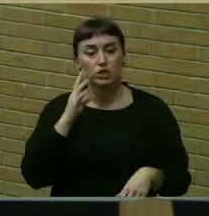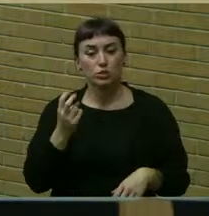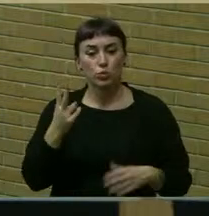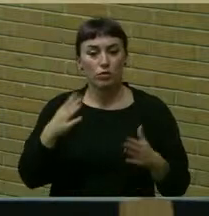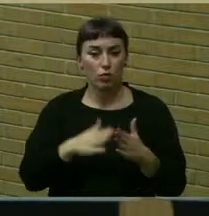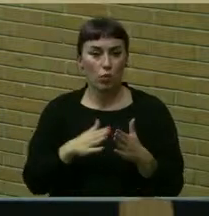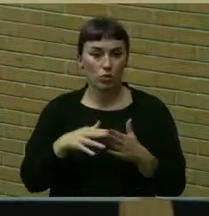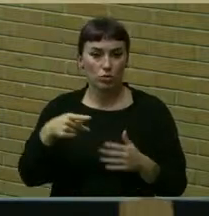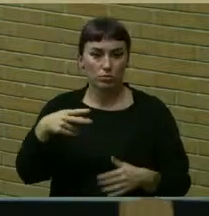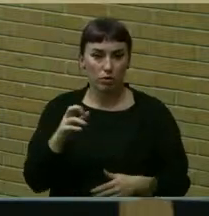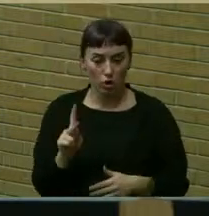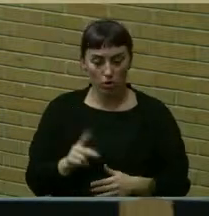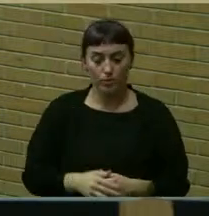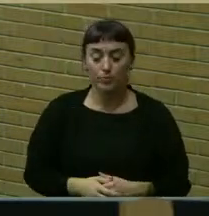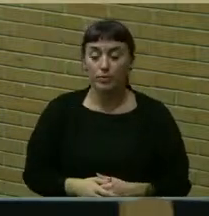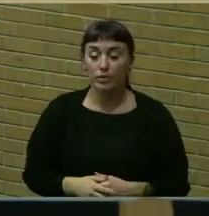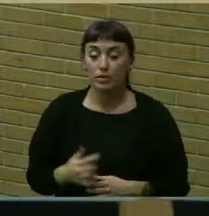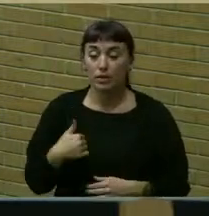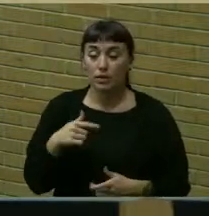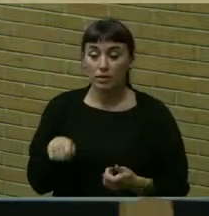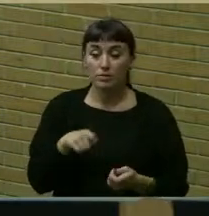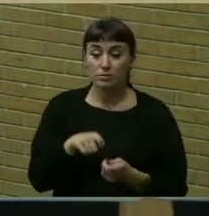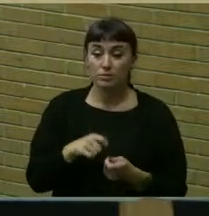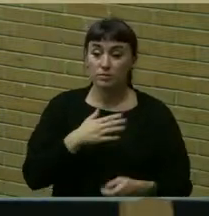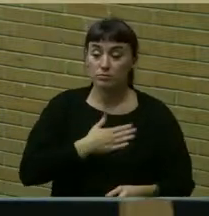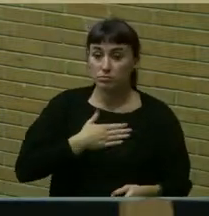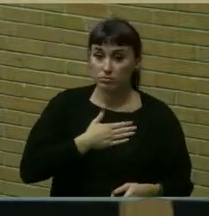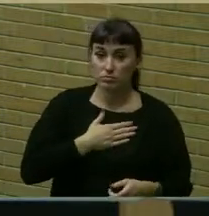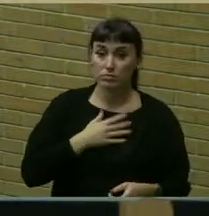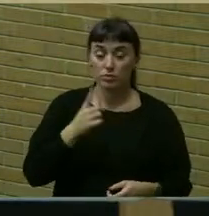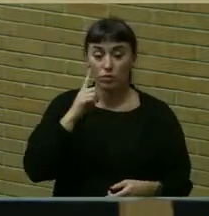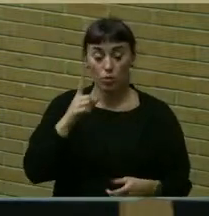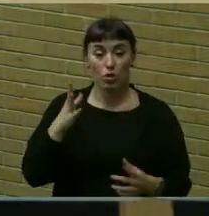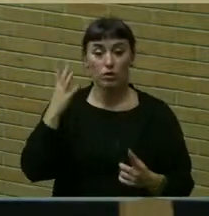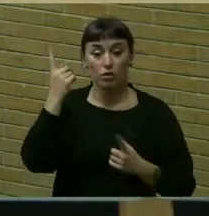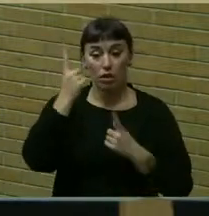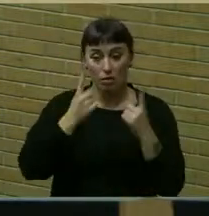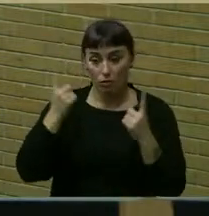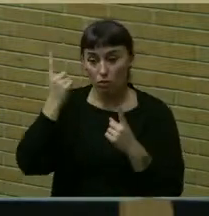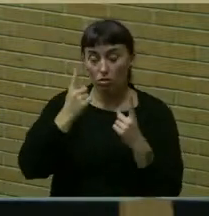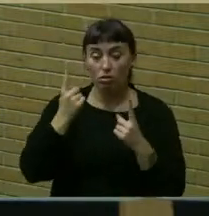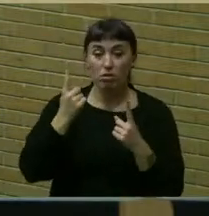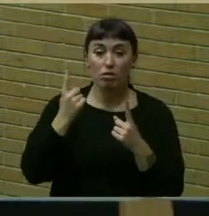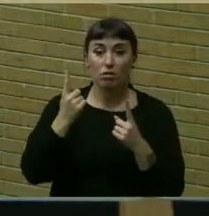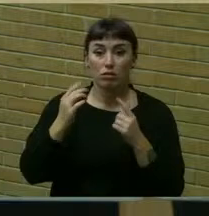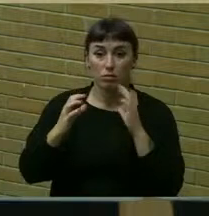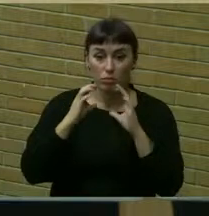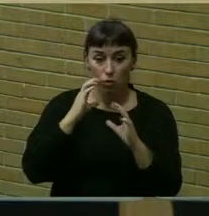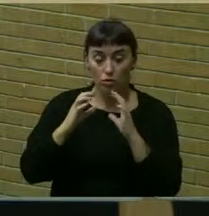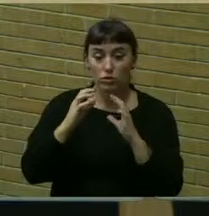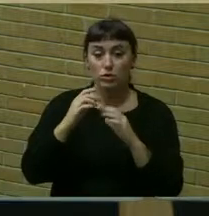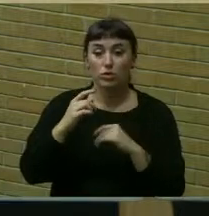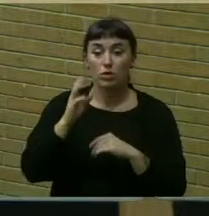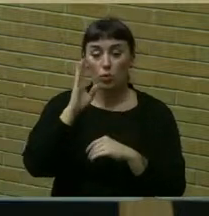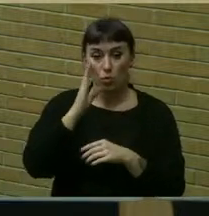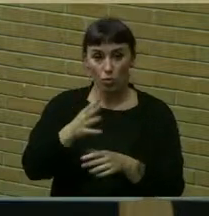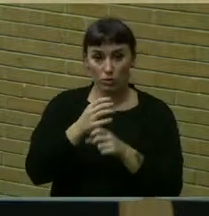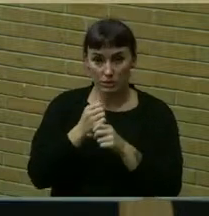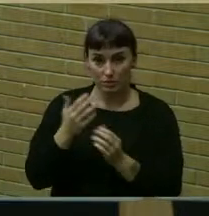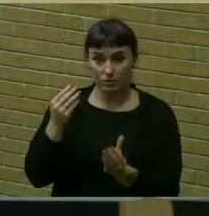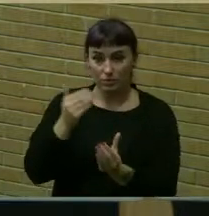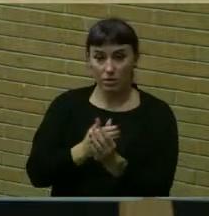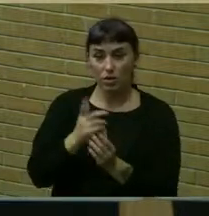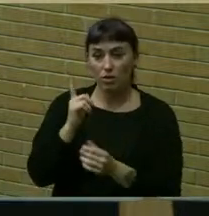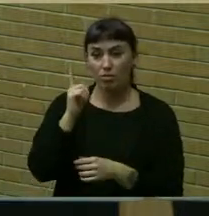I am particularly appreciative of the thoughtful communication we will be receiving and filing